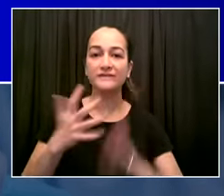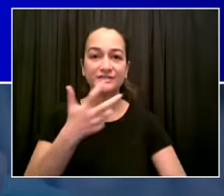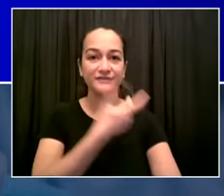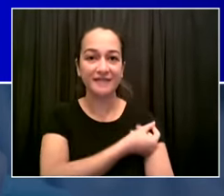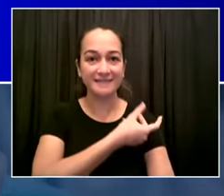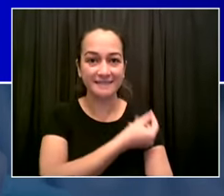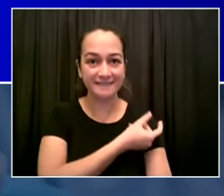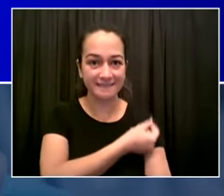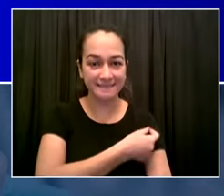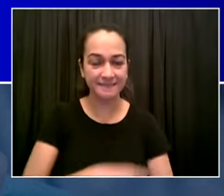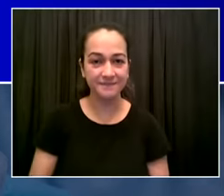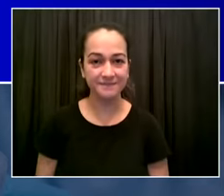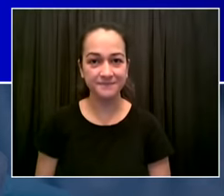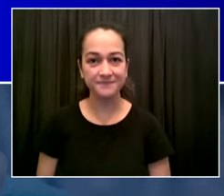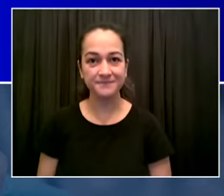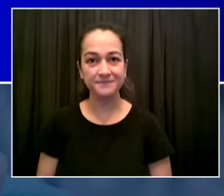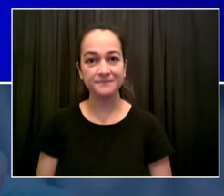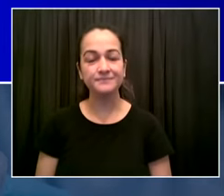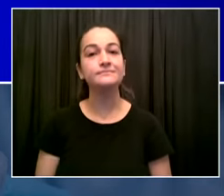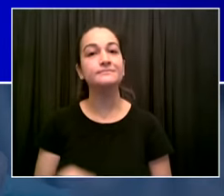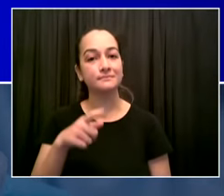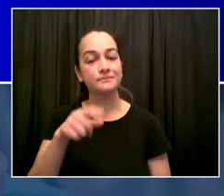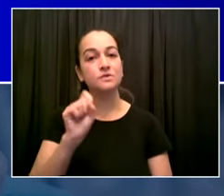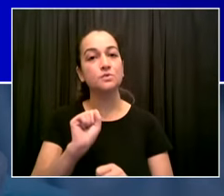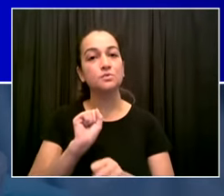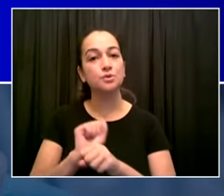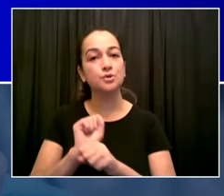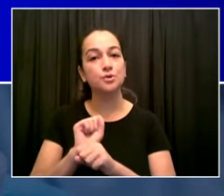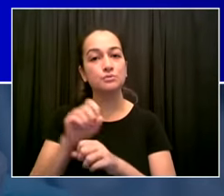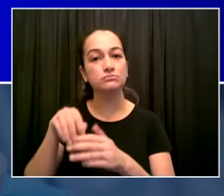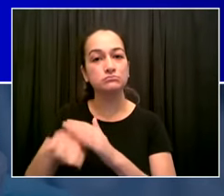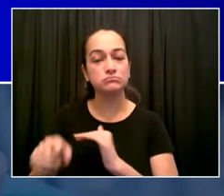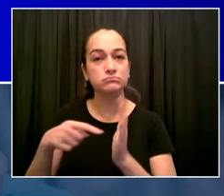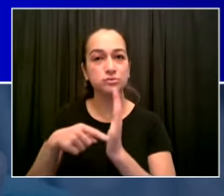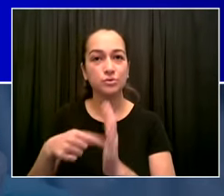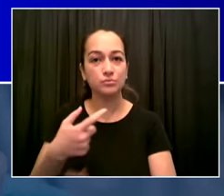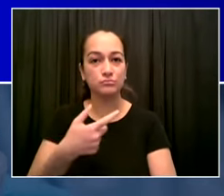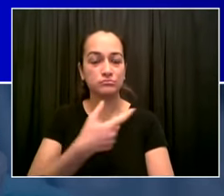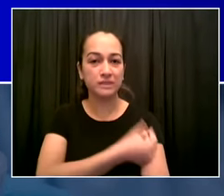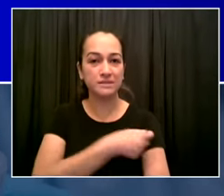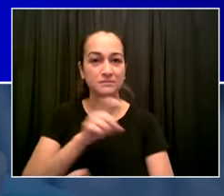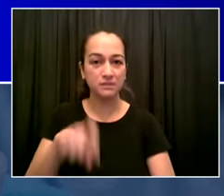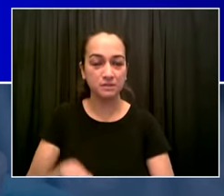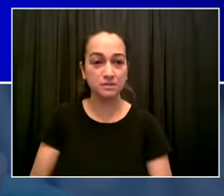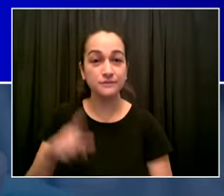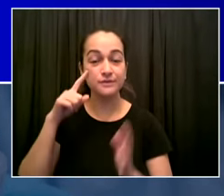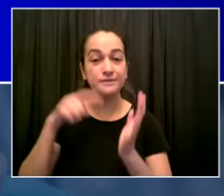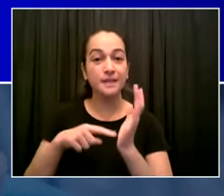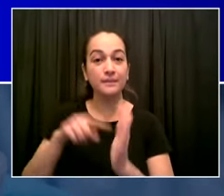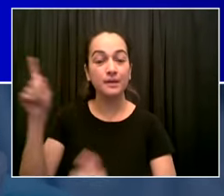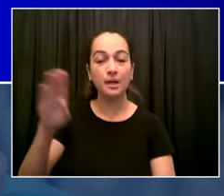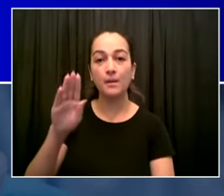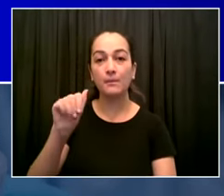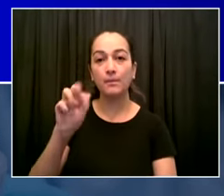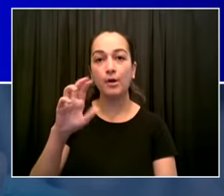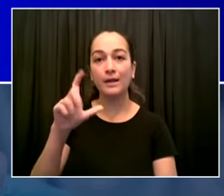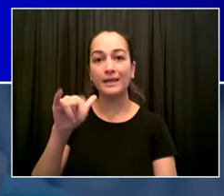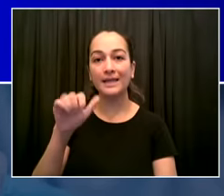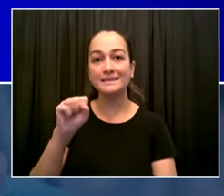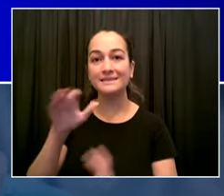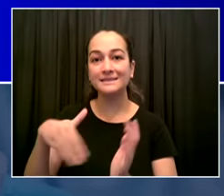growing and growing and obviously the announcement yesterday department education employees everyone's going to be vaccinated to protect our kids